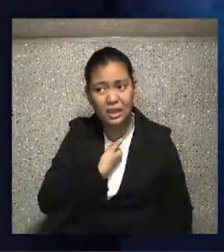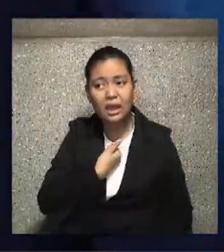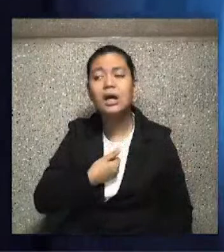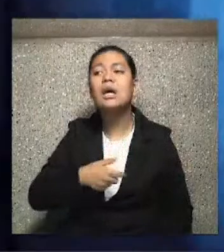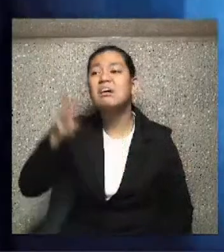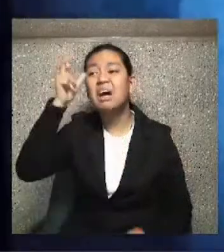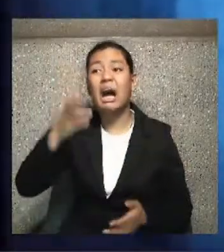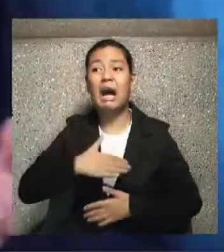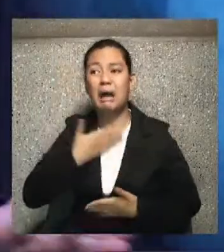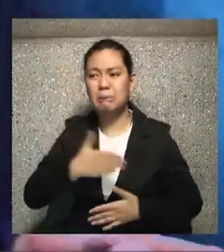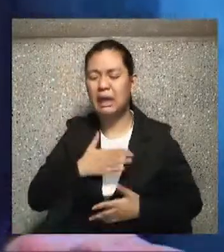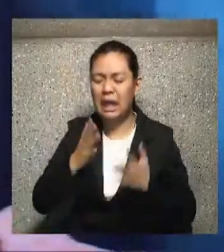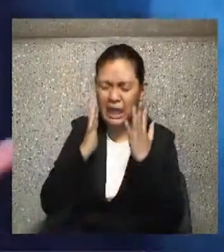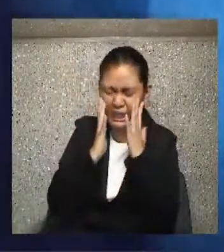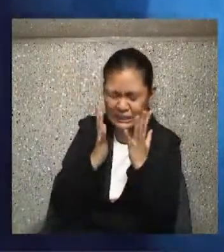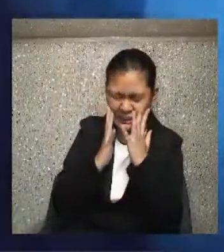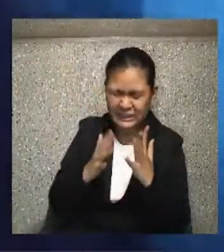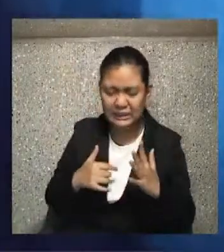Rather, Lord,